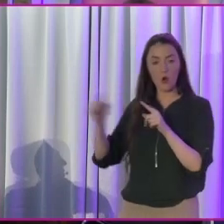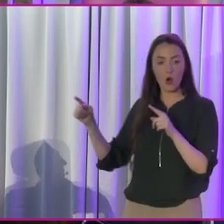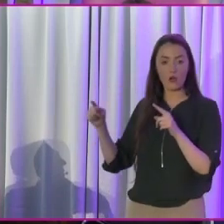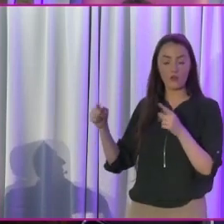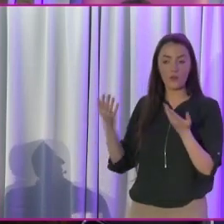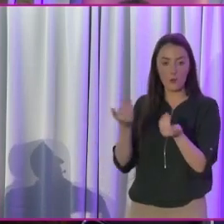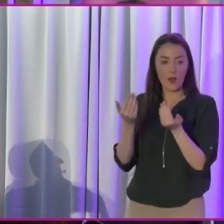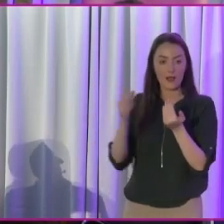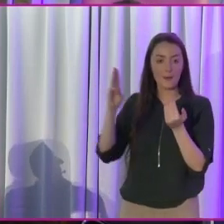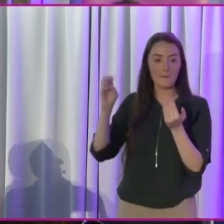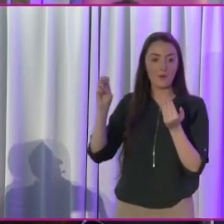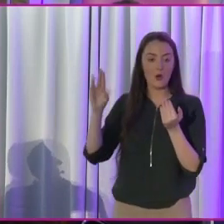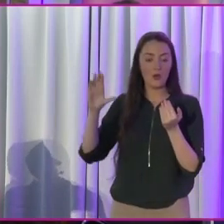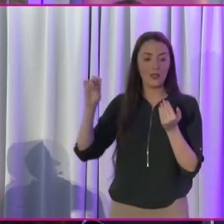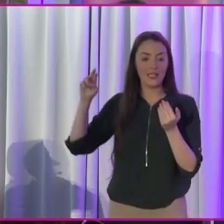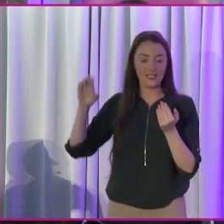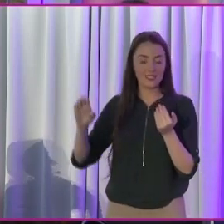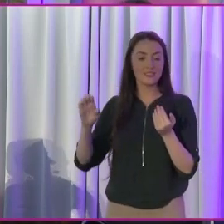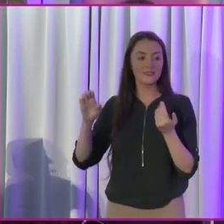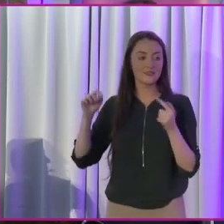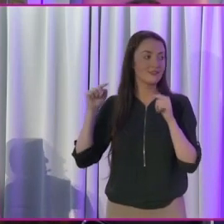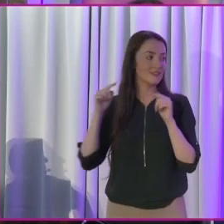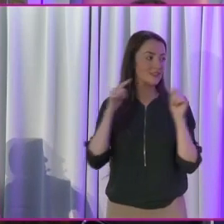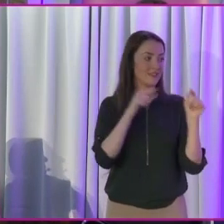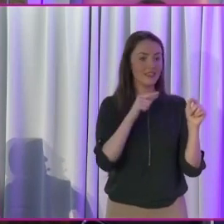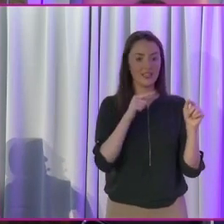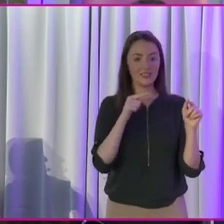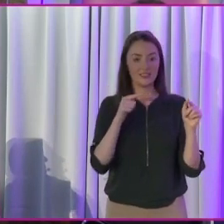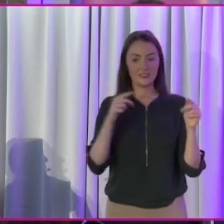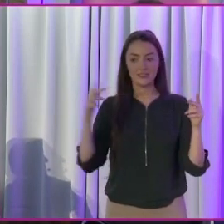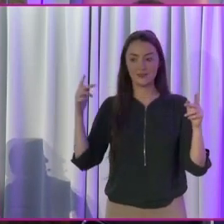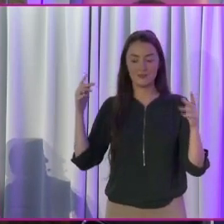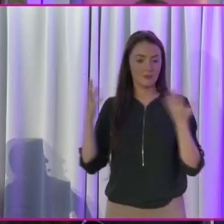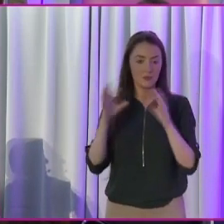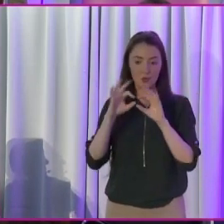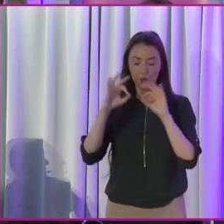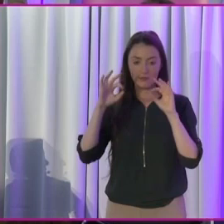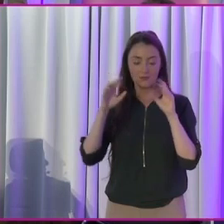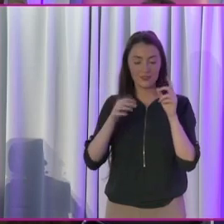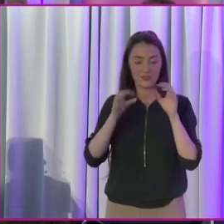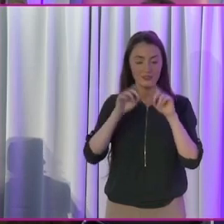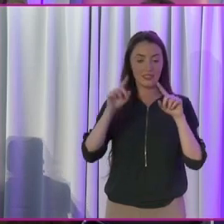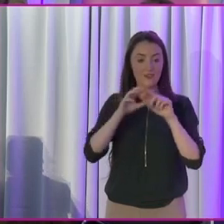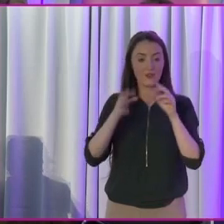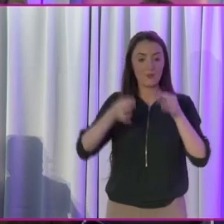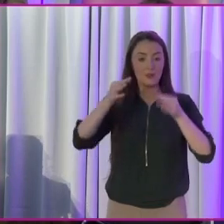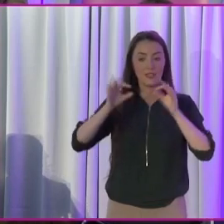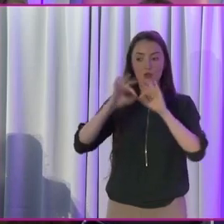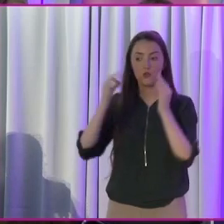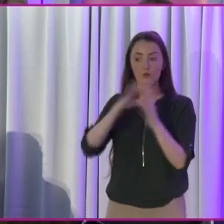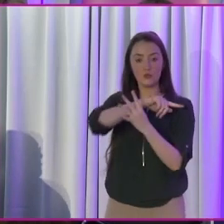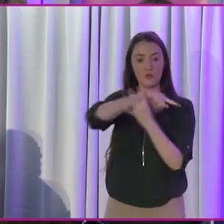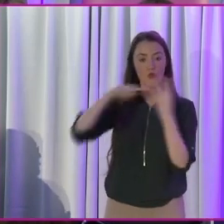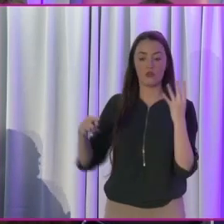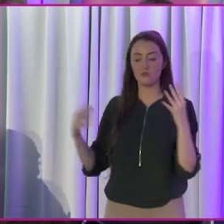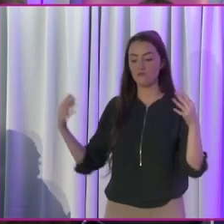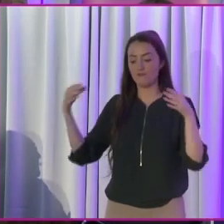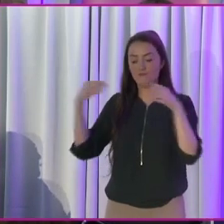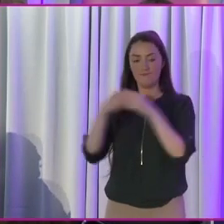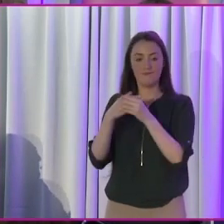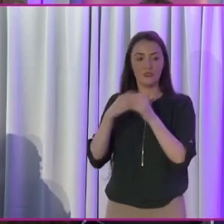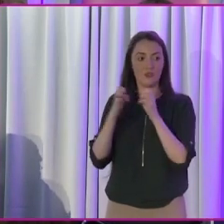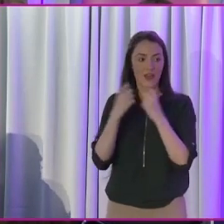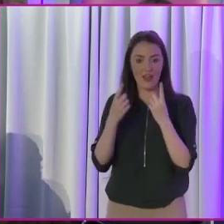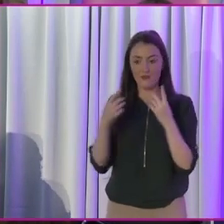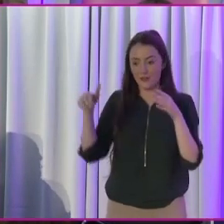Pauline. And this is, this, this is absolutely cross-party. Thank you. But all five leaders were asked, so I really